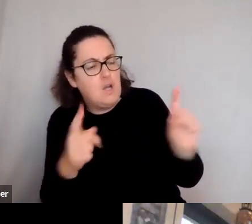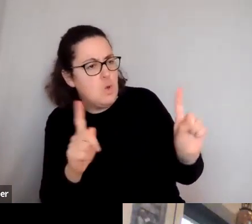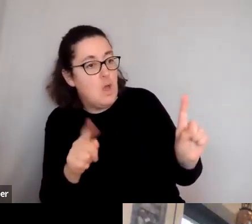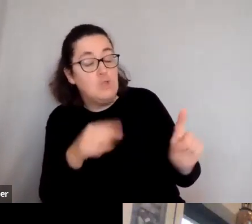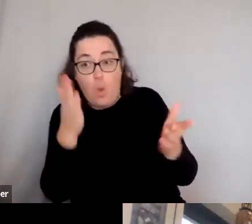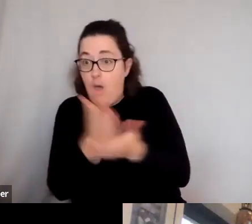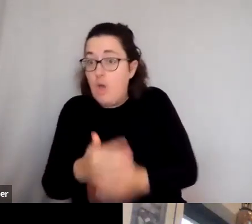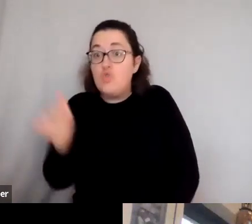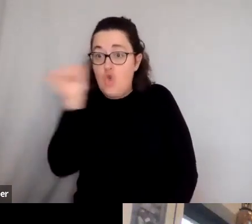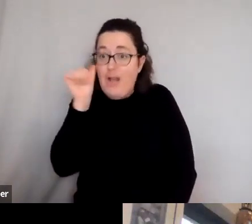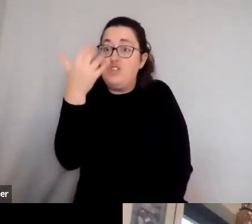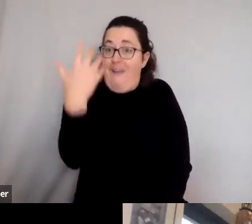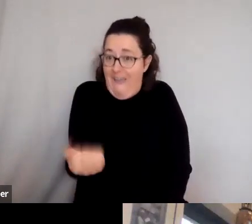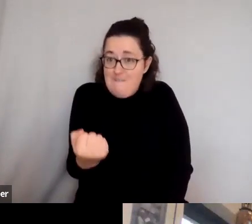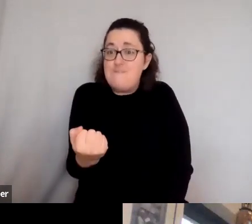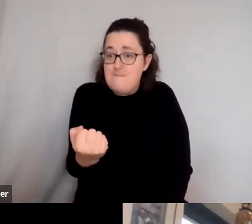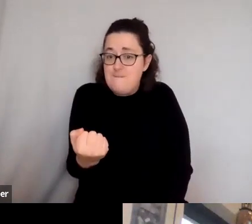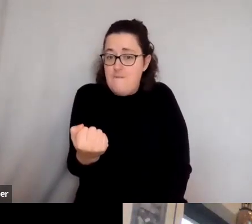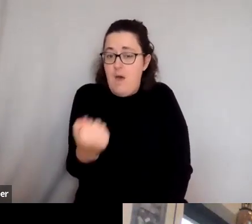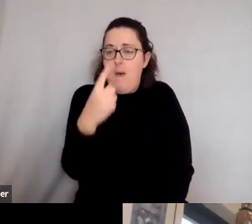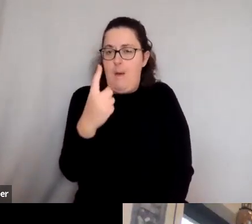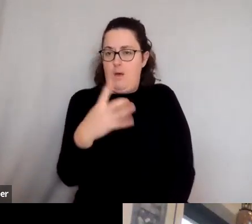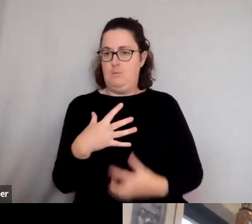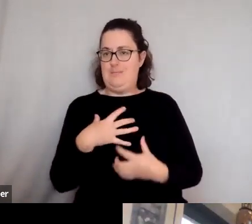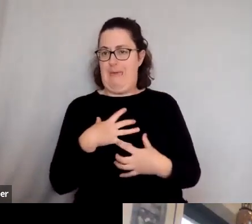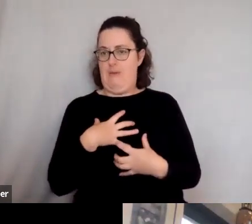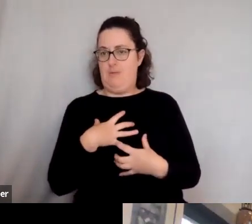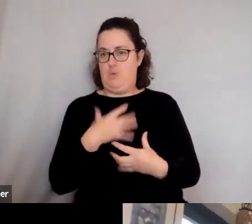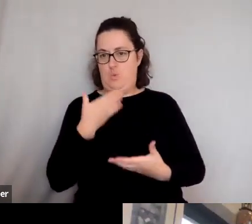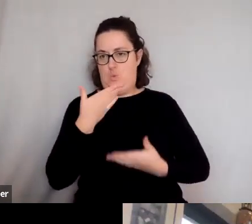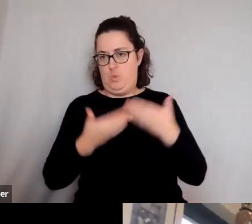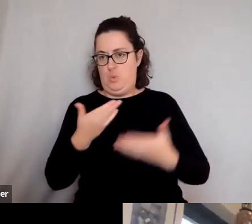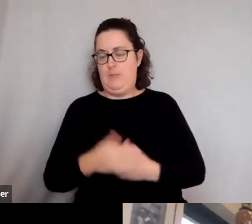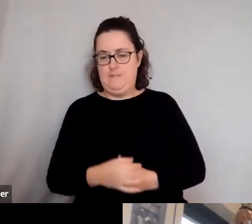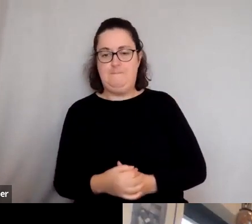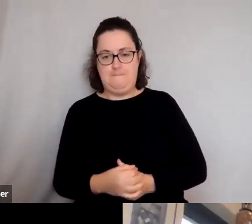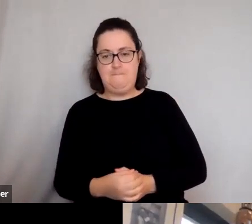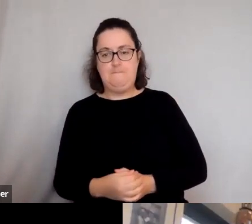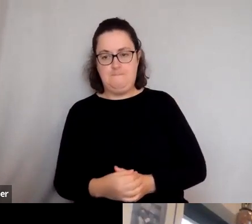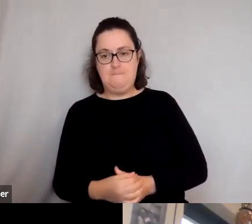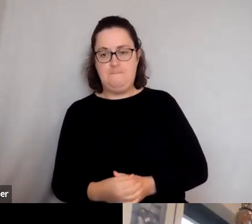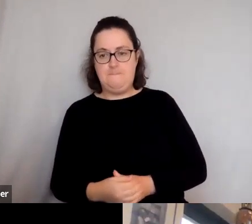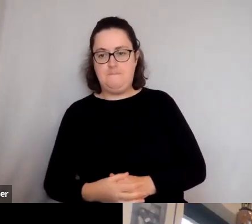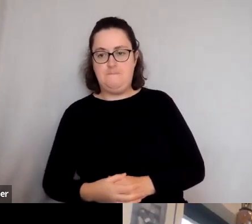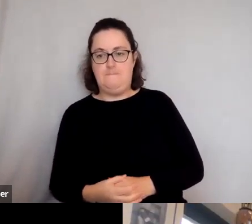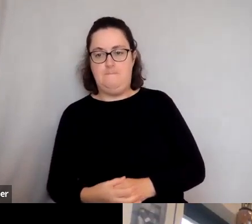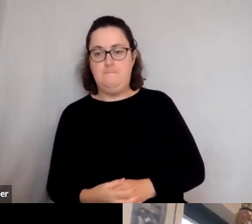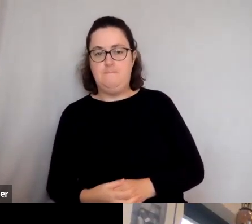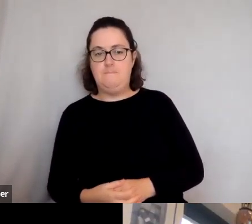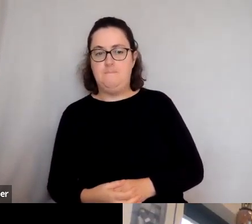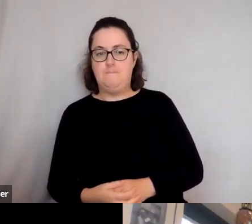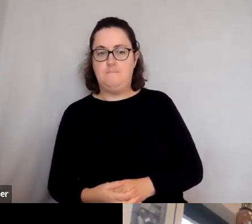loads, but somehow they felt a bit frightened by it, I think. And I think that is that danger a little bit of